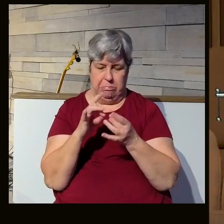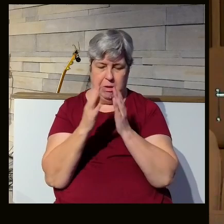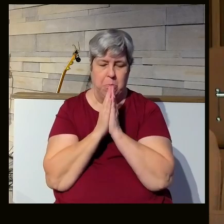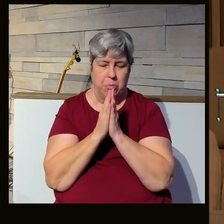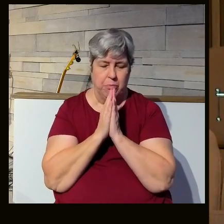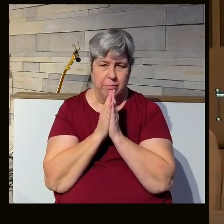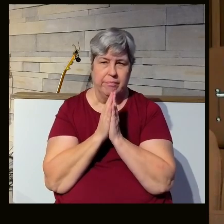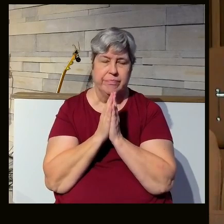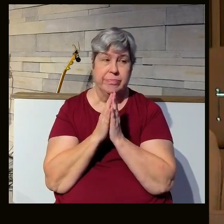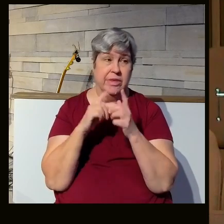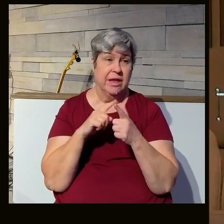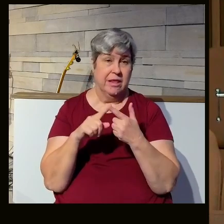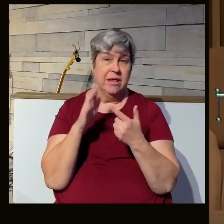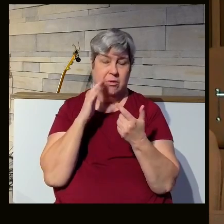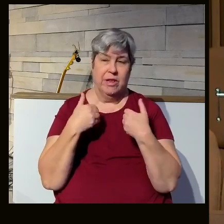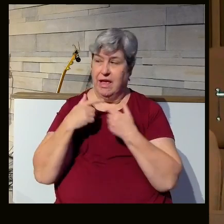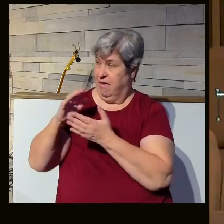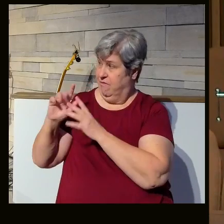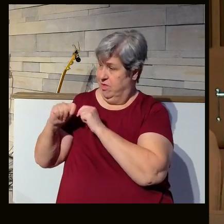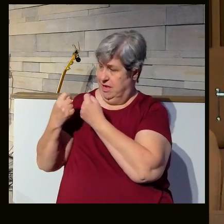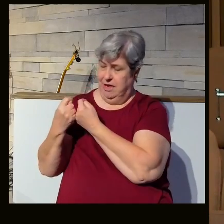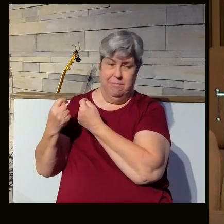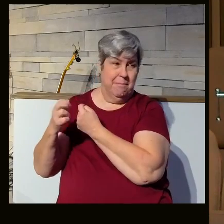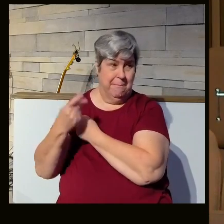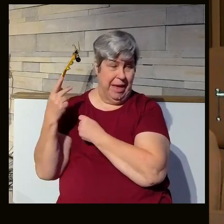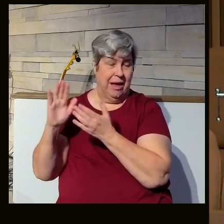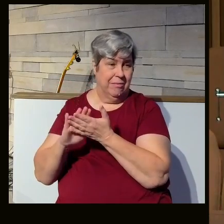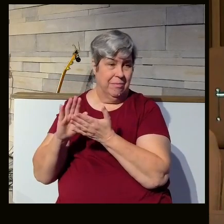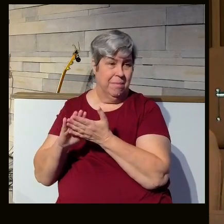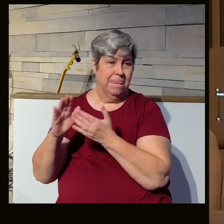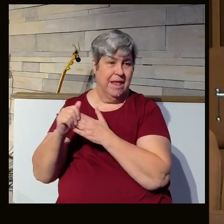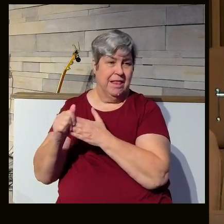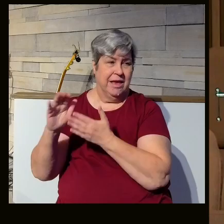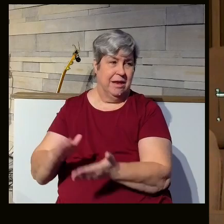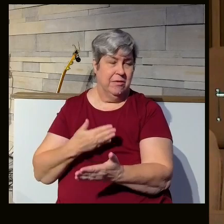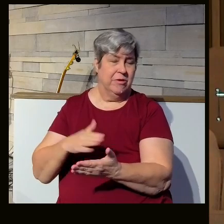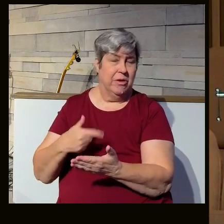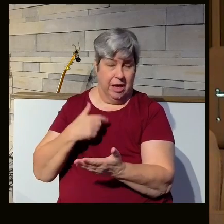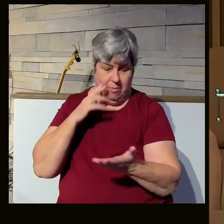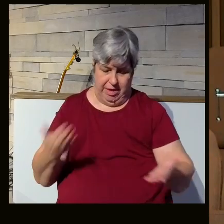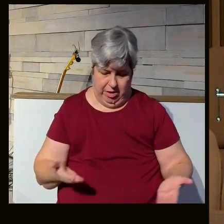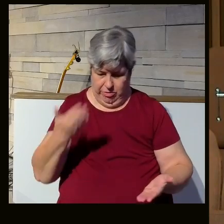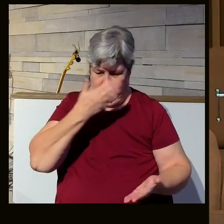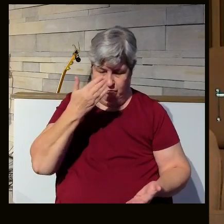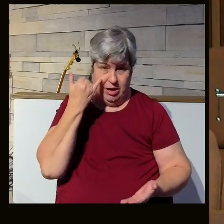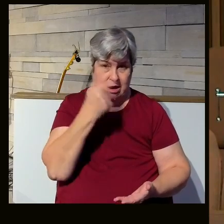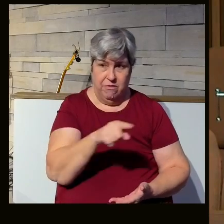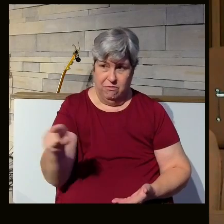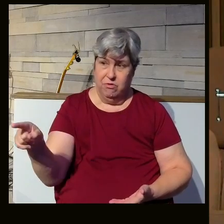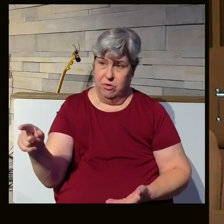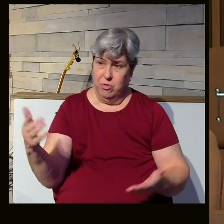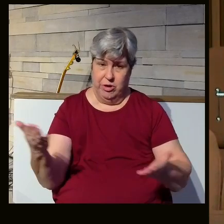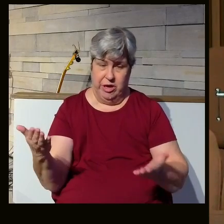And then we're going to have our praise team back up here. And they're going to lead us in a song. And I'll be standing here at the front for those of you